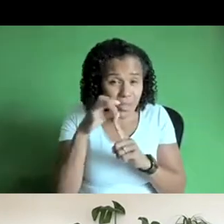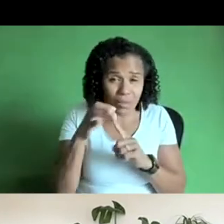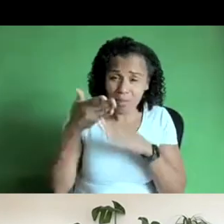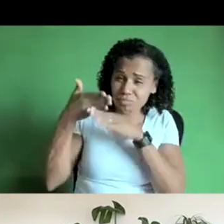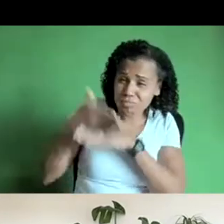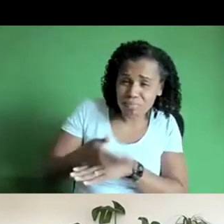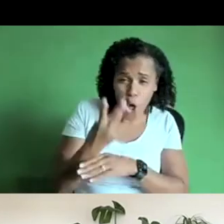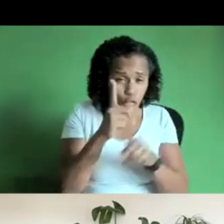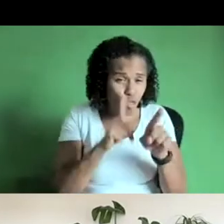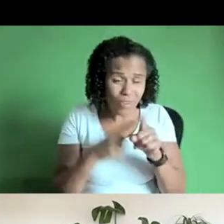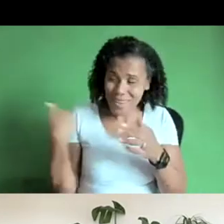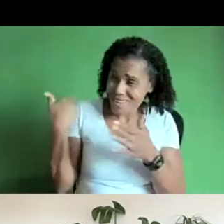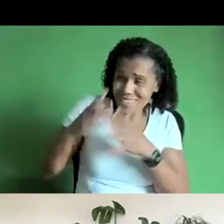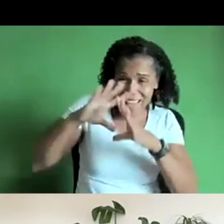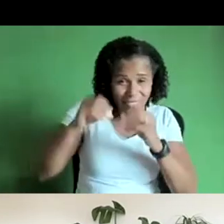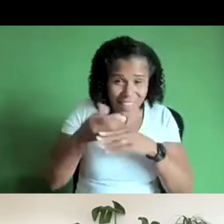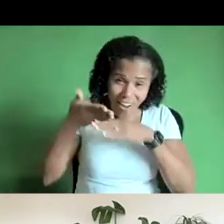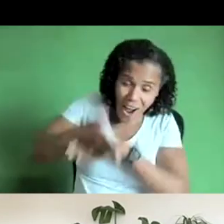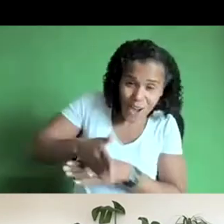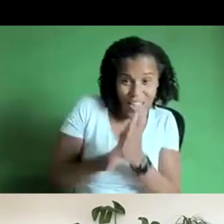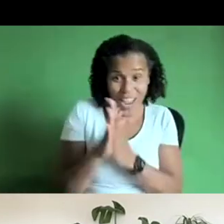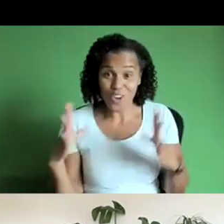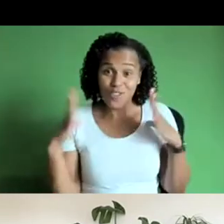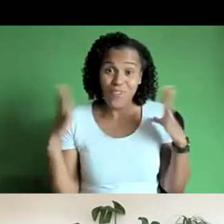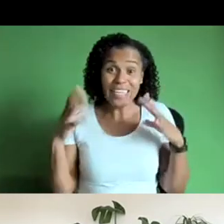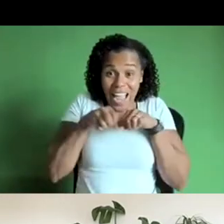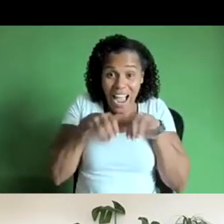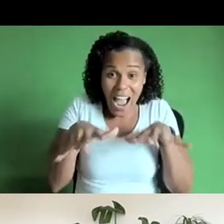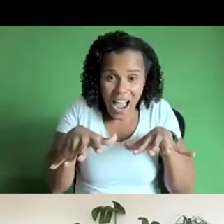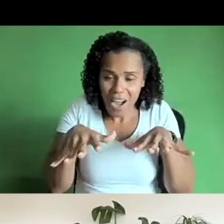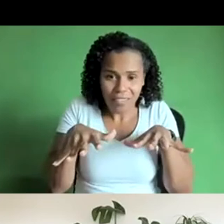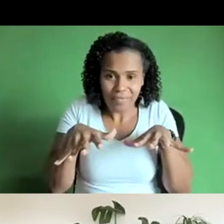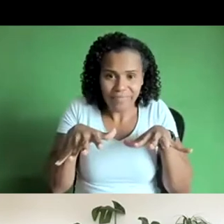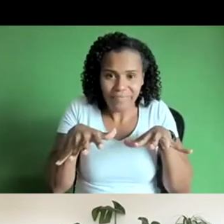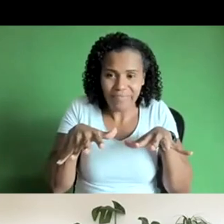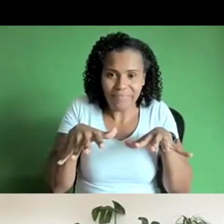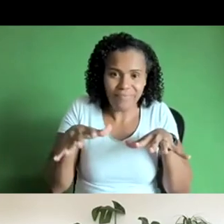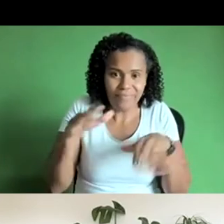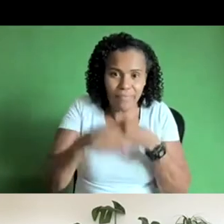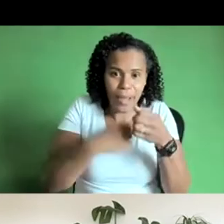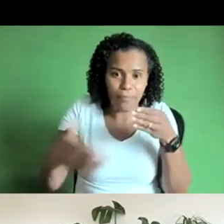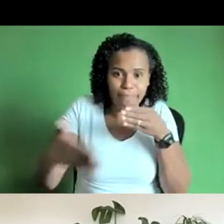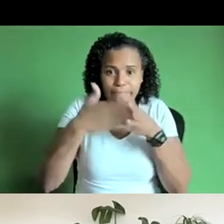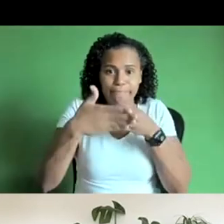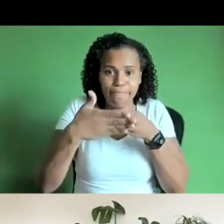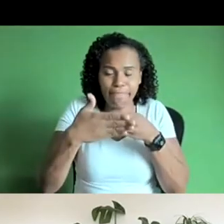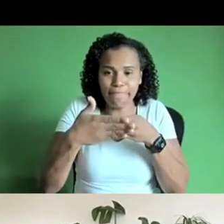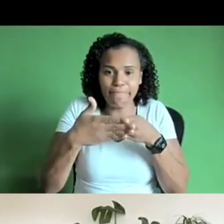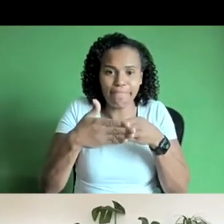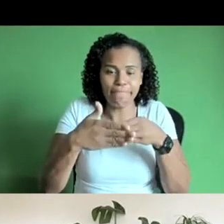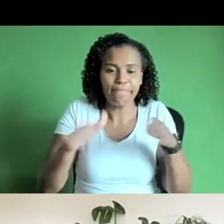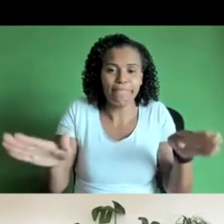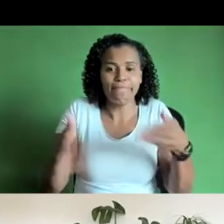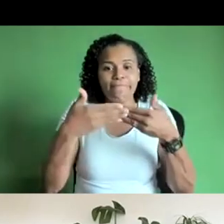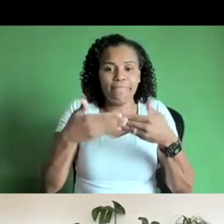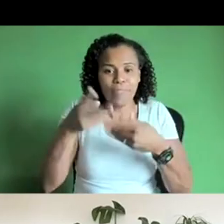three years and then it was kind of curtailed but it stayed on um and uh it was kind of uh up in